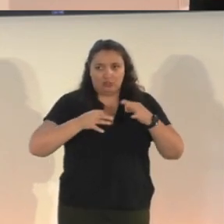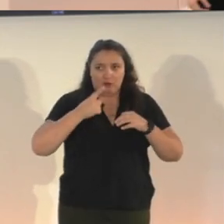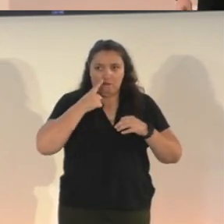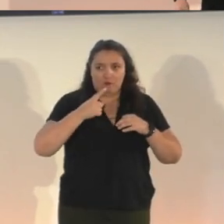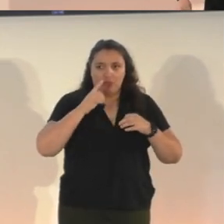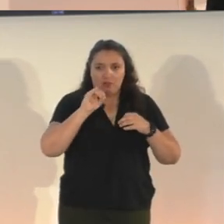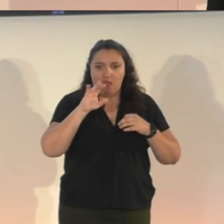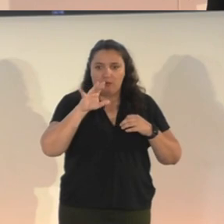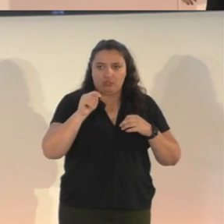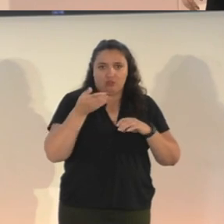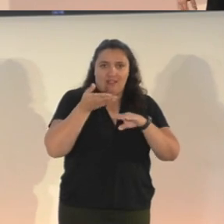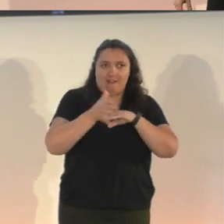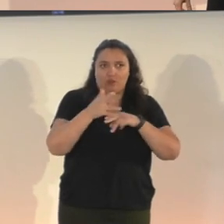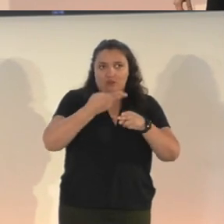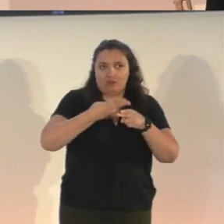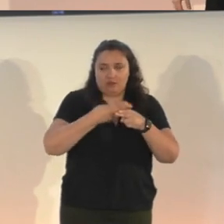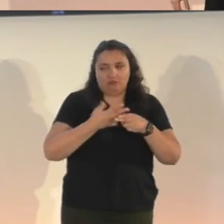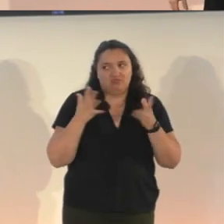after their names.